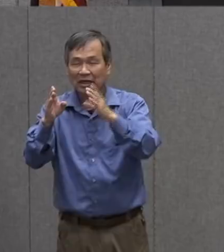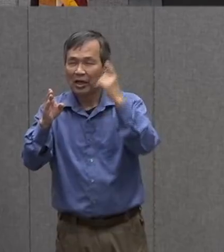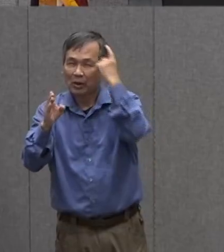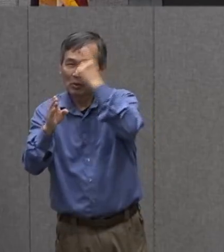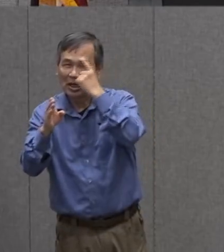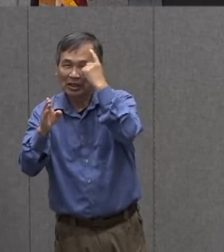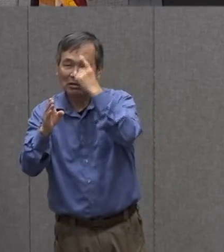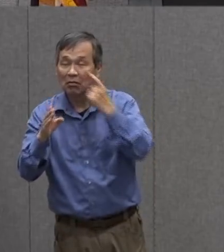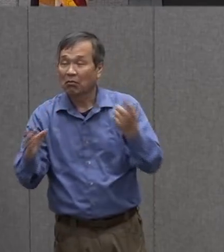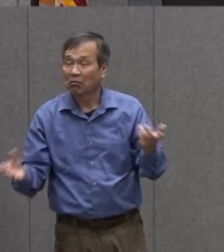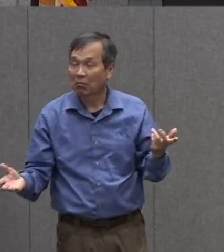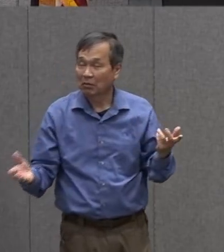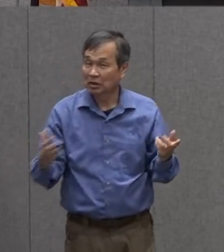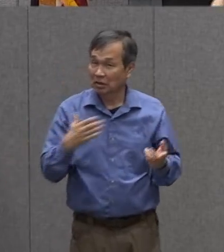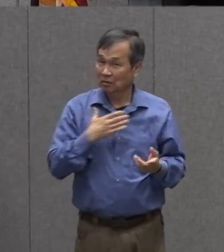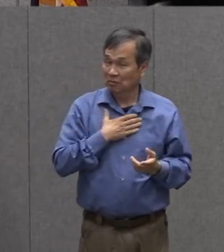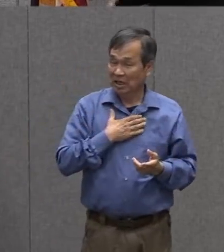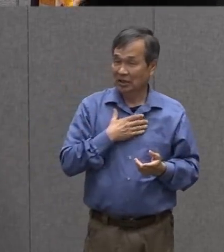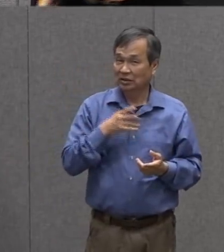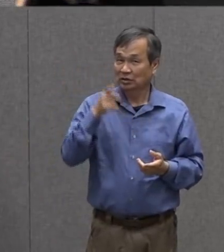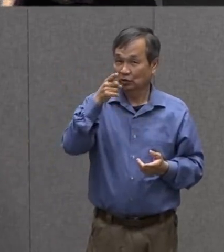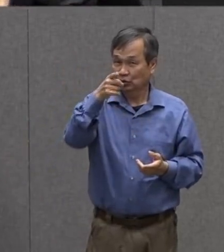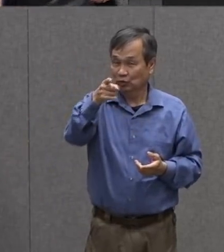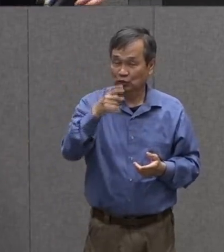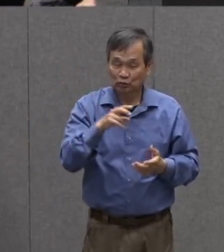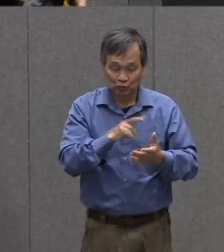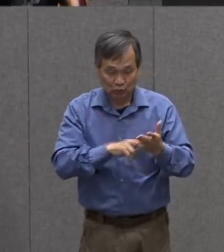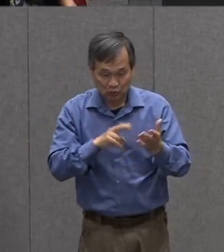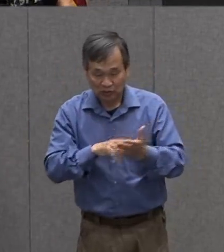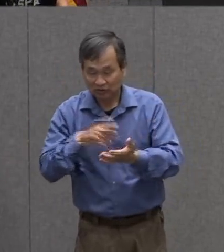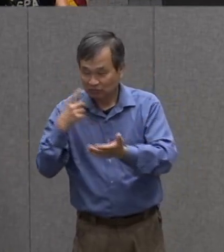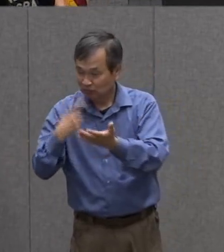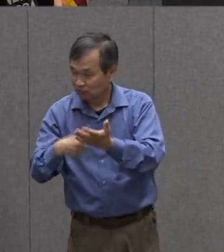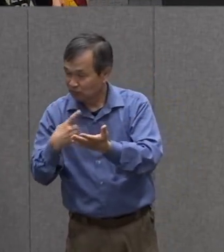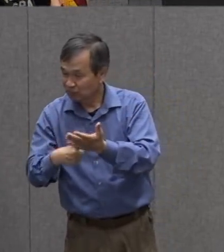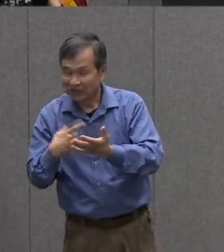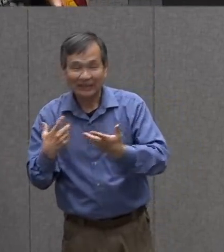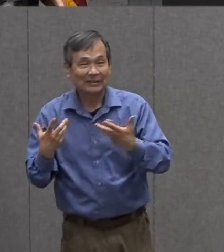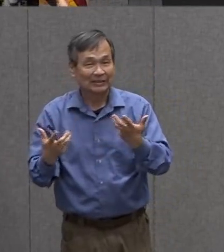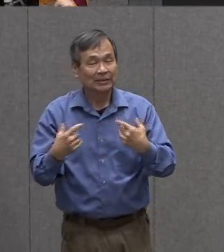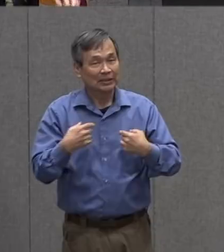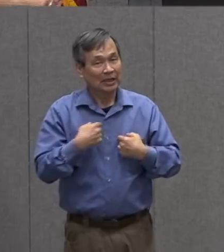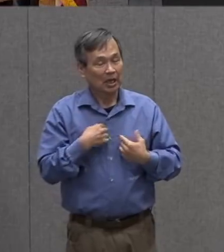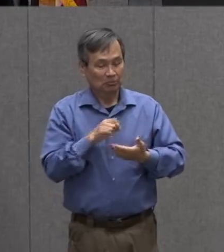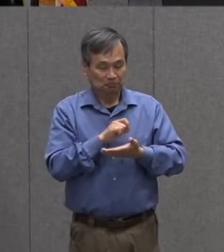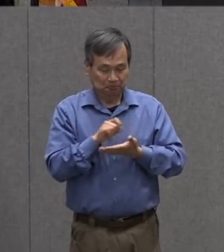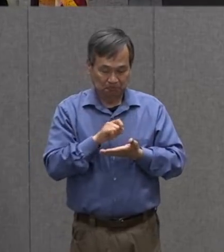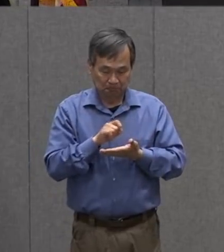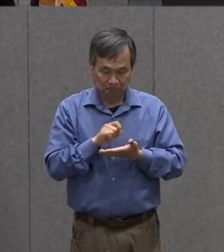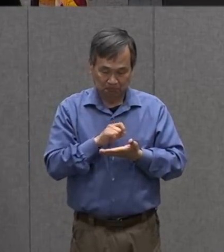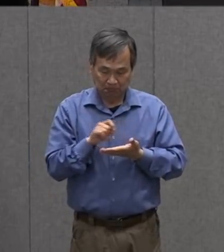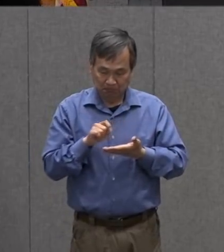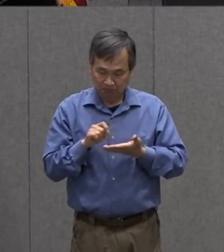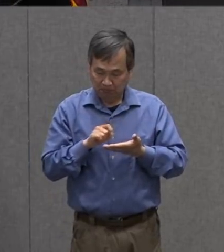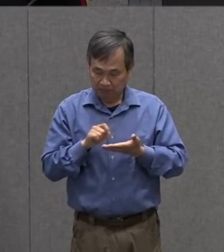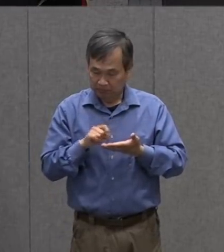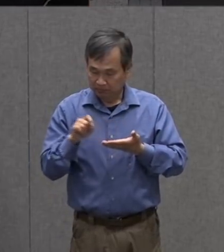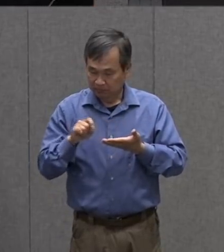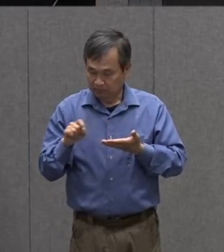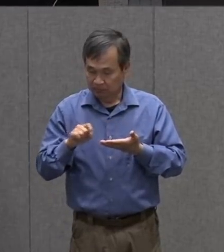so in my in my journal while you were reading and while we were observing things out in our ecosystem